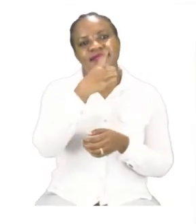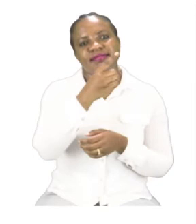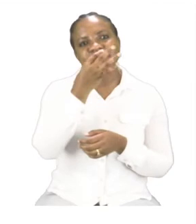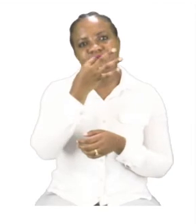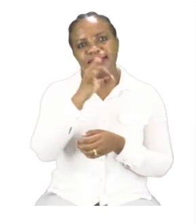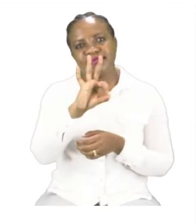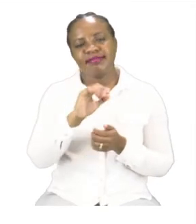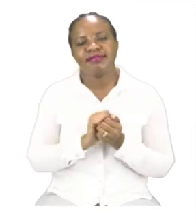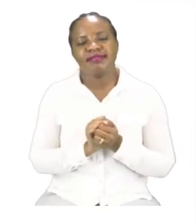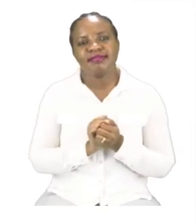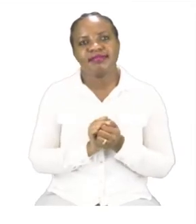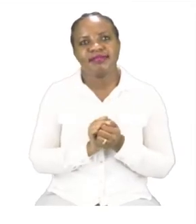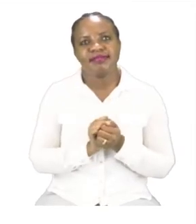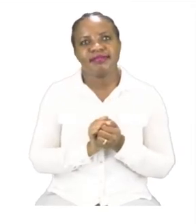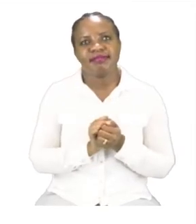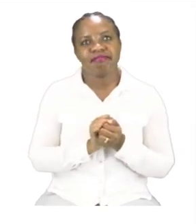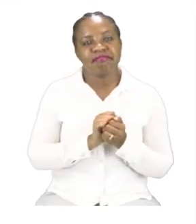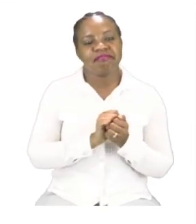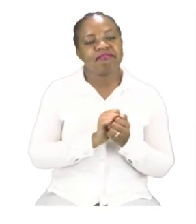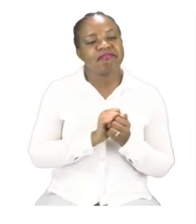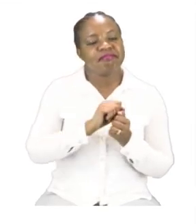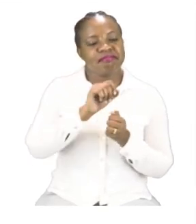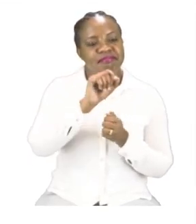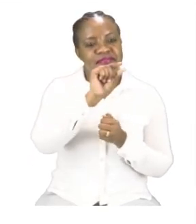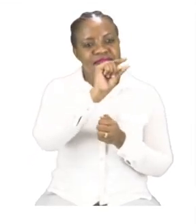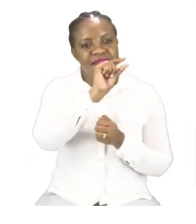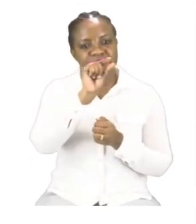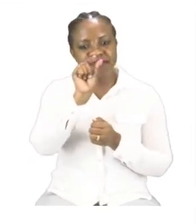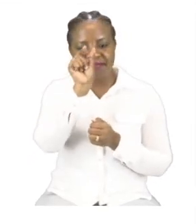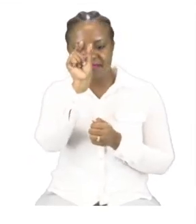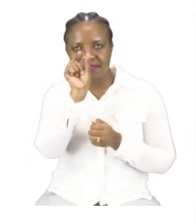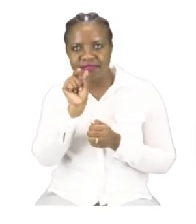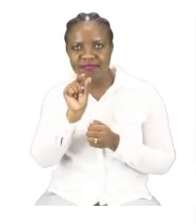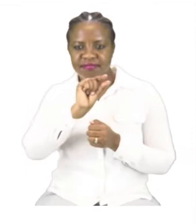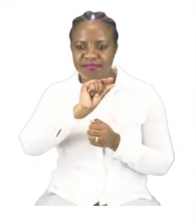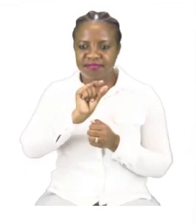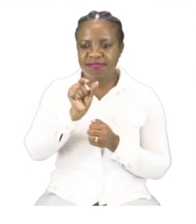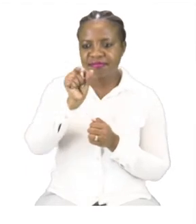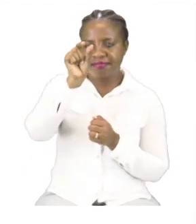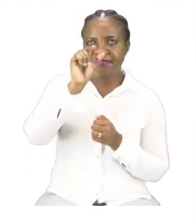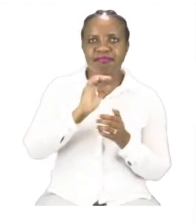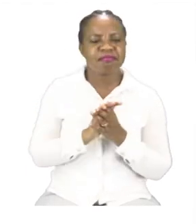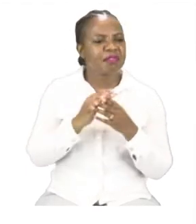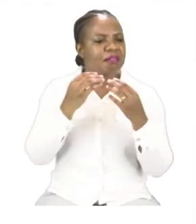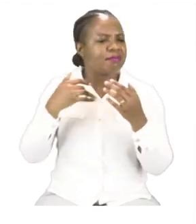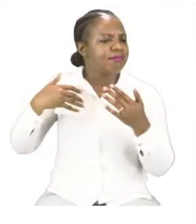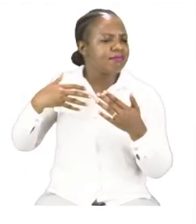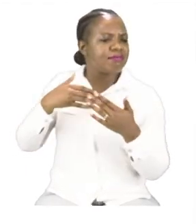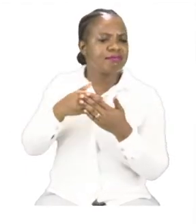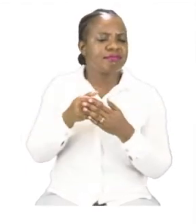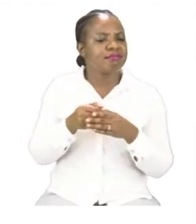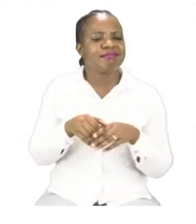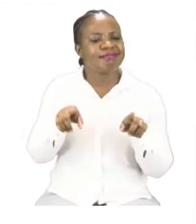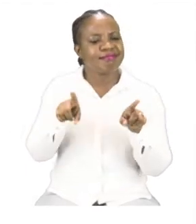we are going to be doing a crossword puzzle. Now we have done many of these before so we are